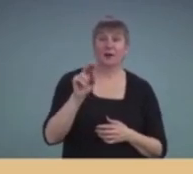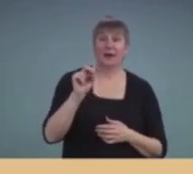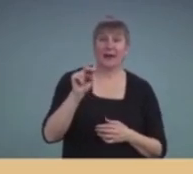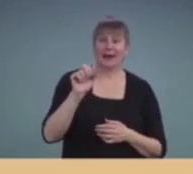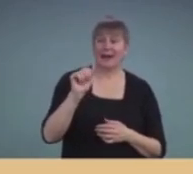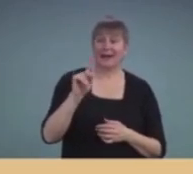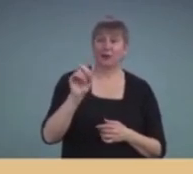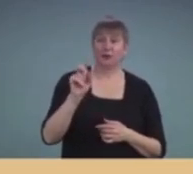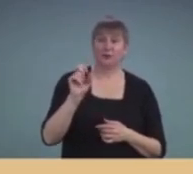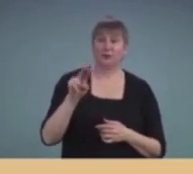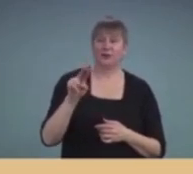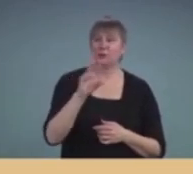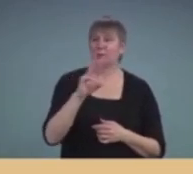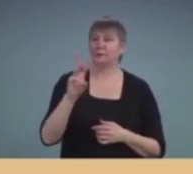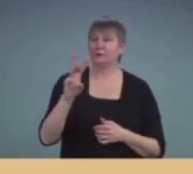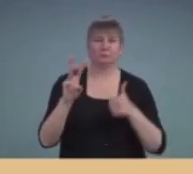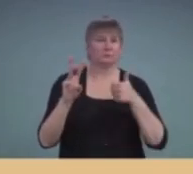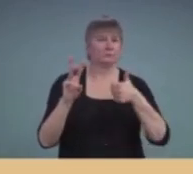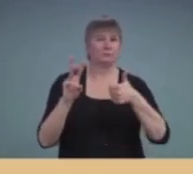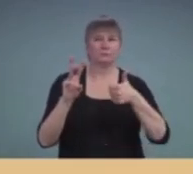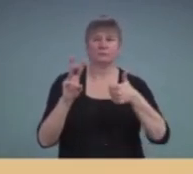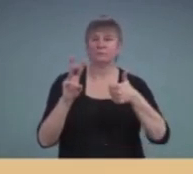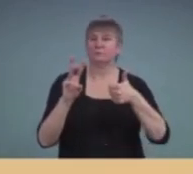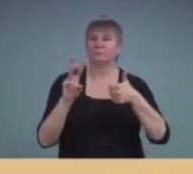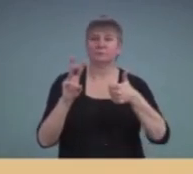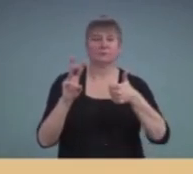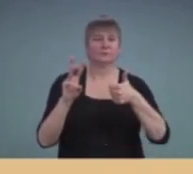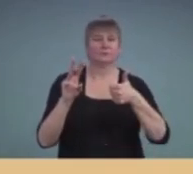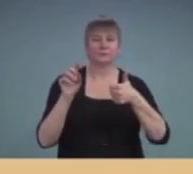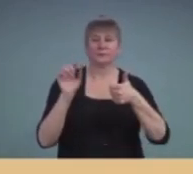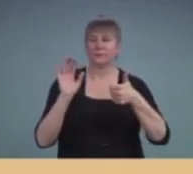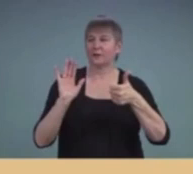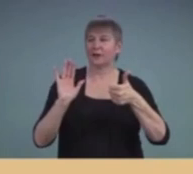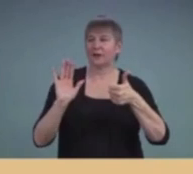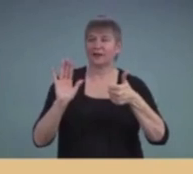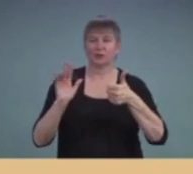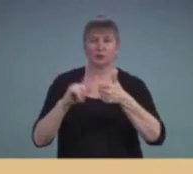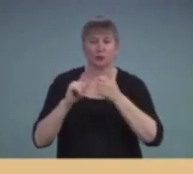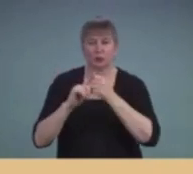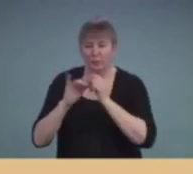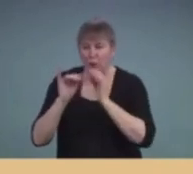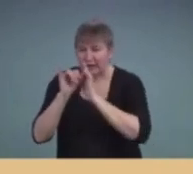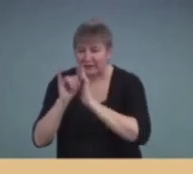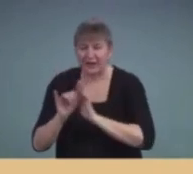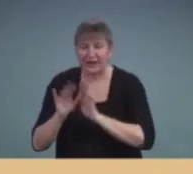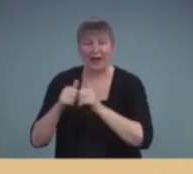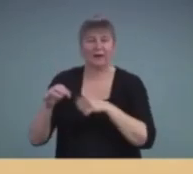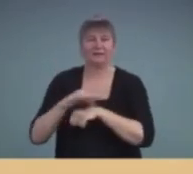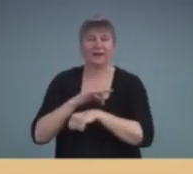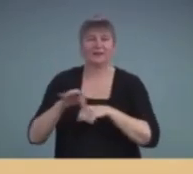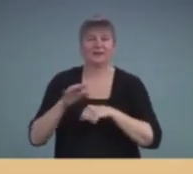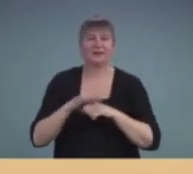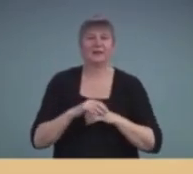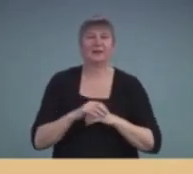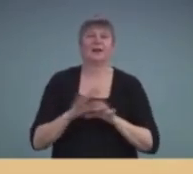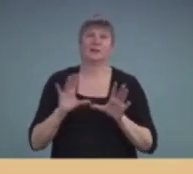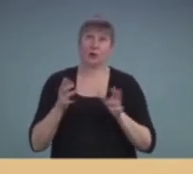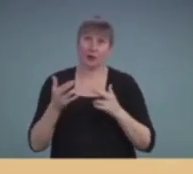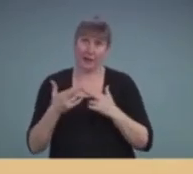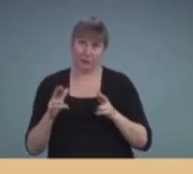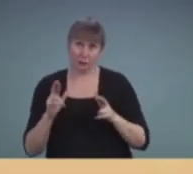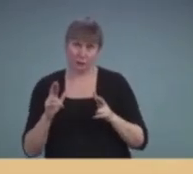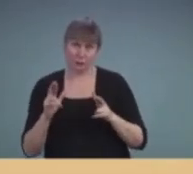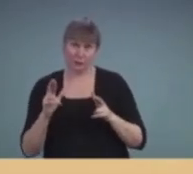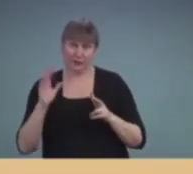that can help get at sort of how kids function. I love the classroom listening, classroom